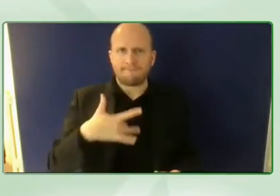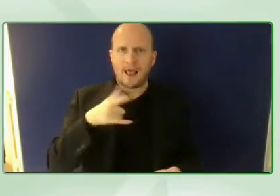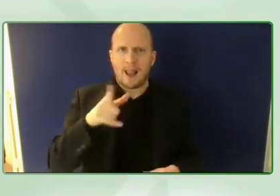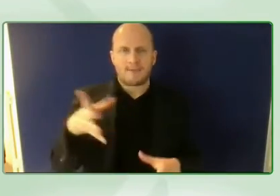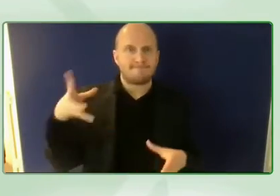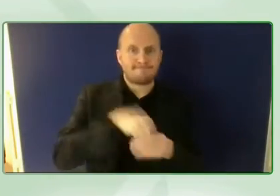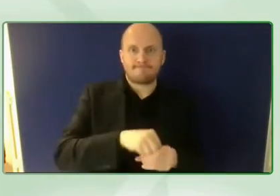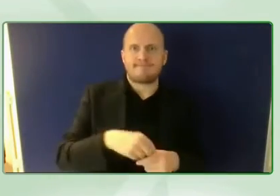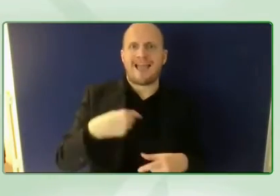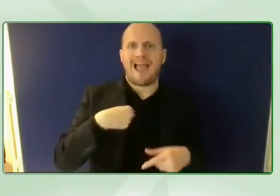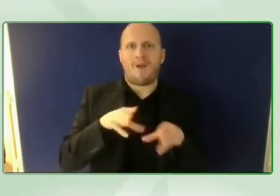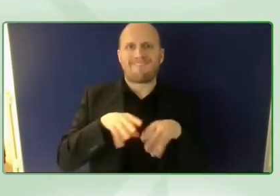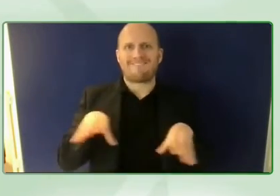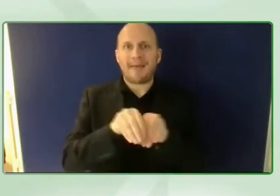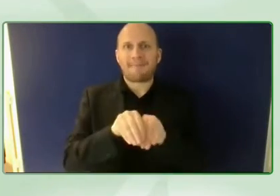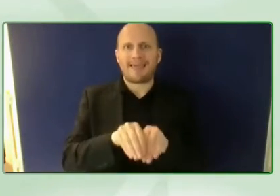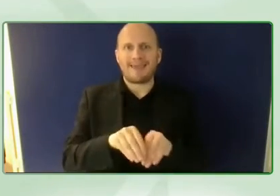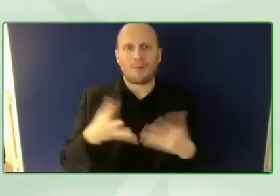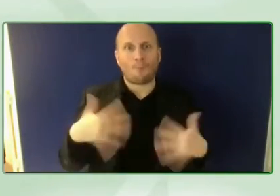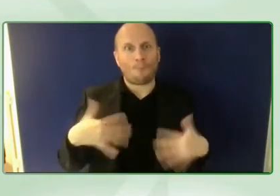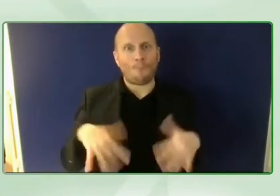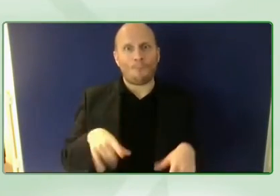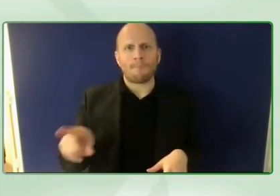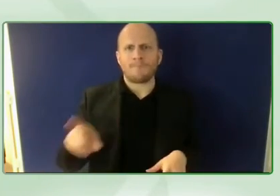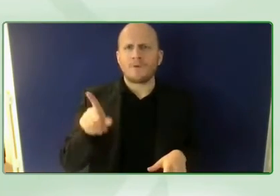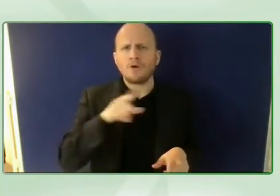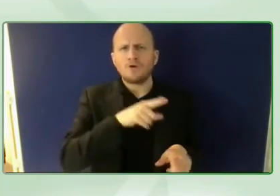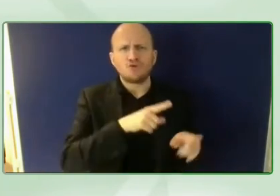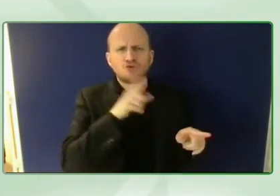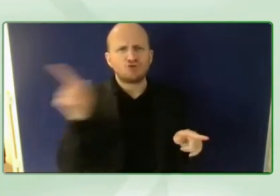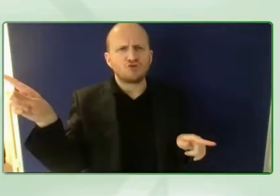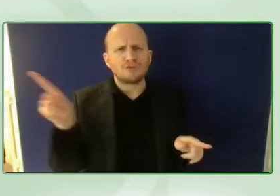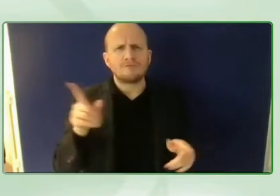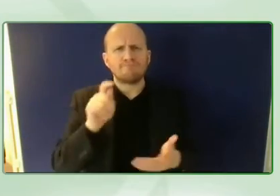i'll let her talk a bit about what she was able to capture in this session